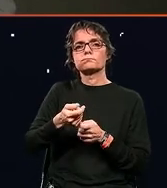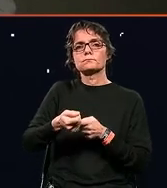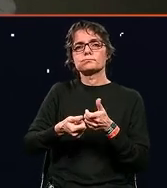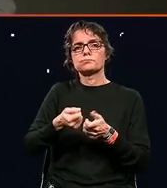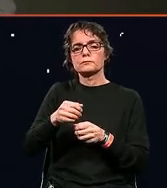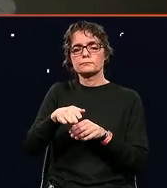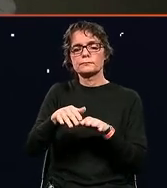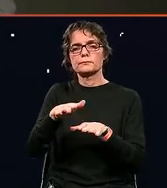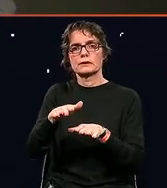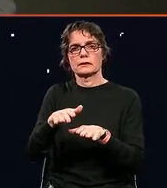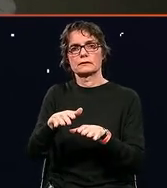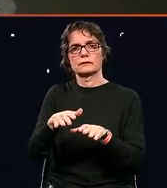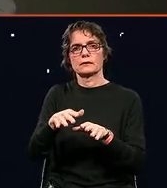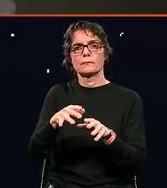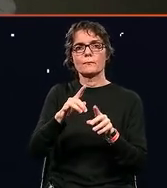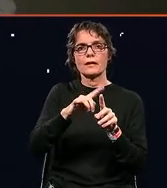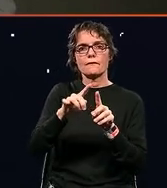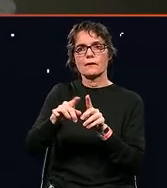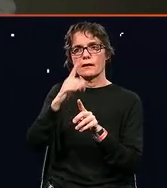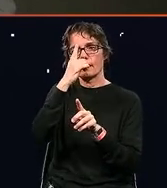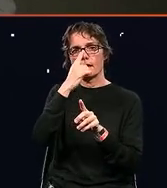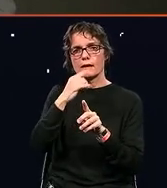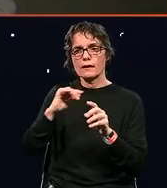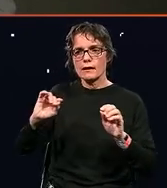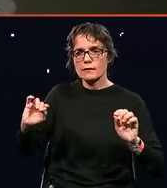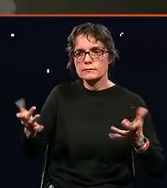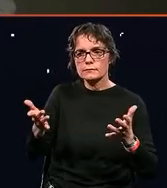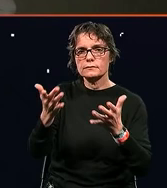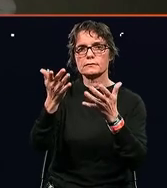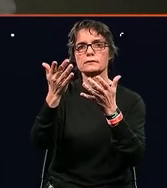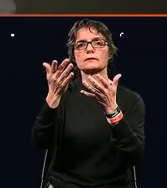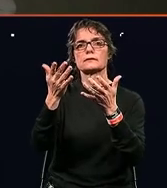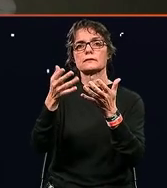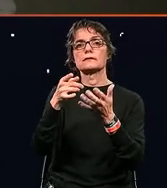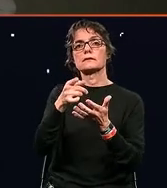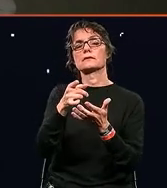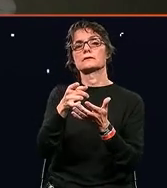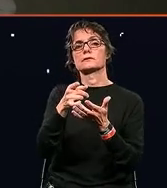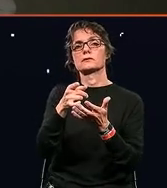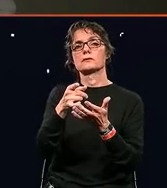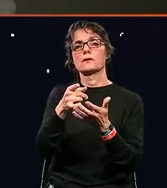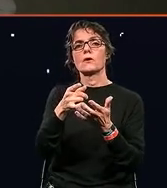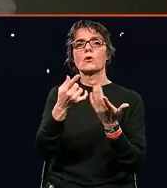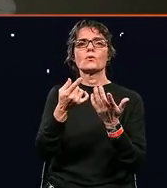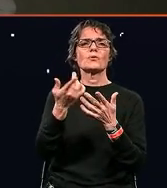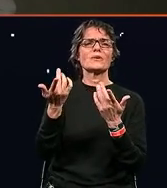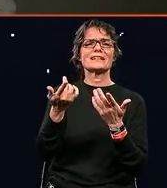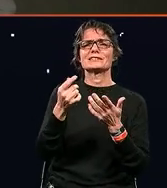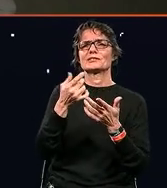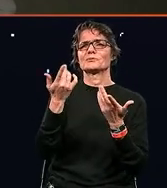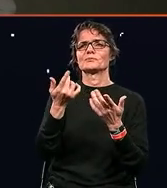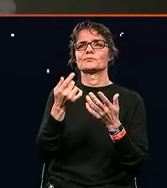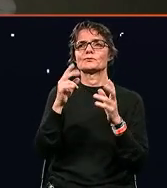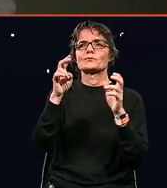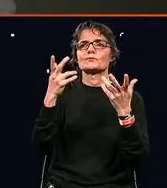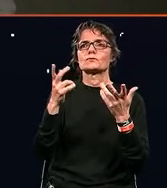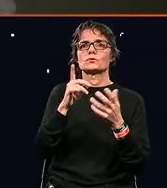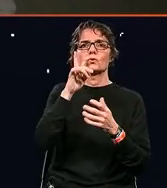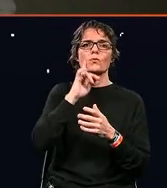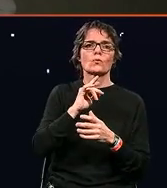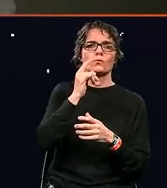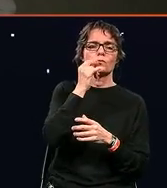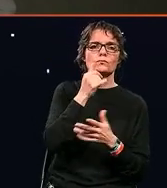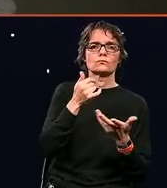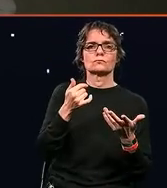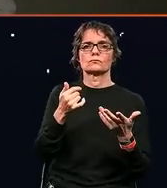allow for diversity to flourish. But not just diversity in gender and in, you